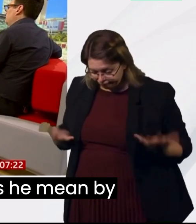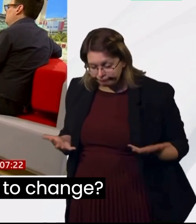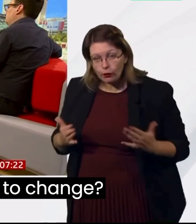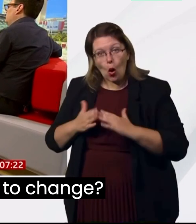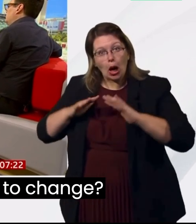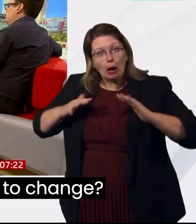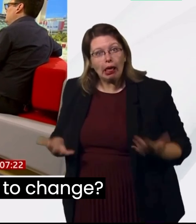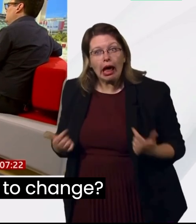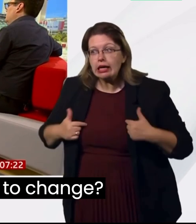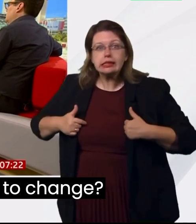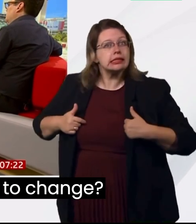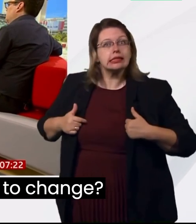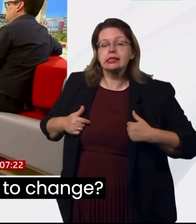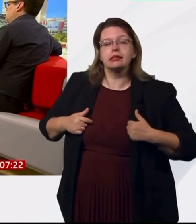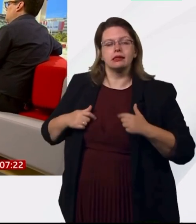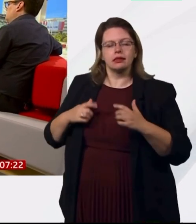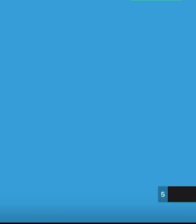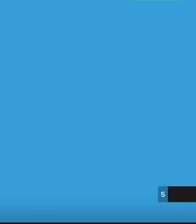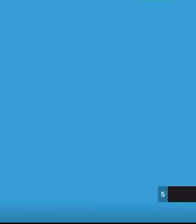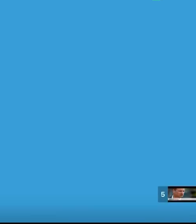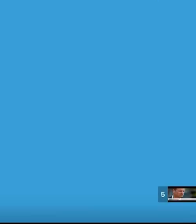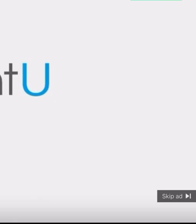by that? What needs to change?